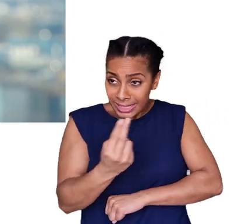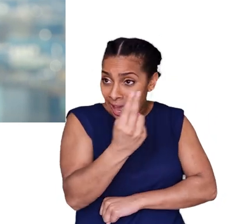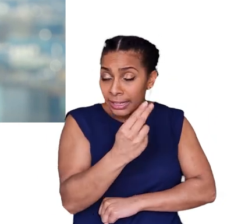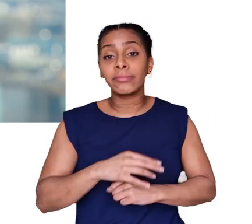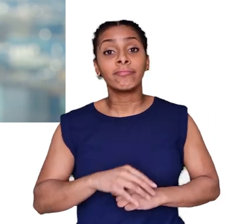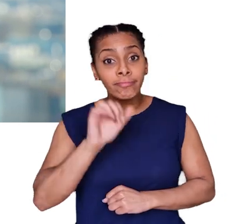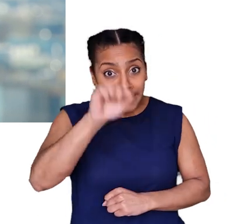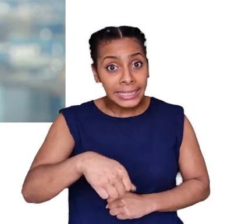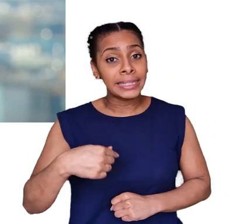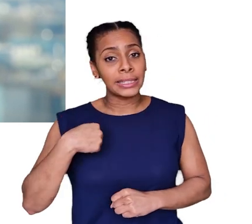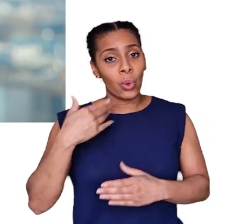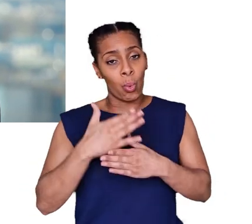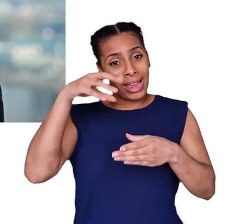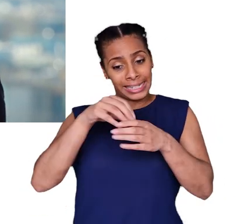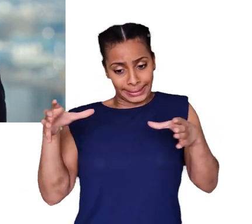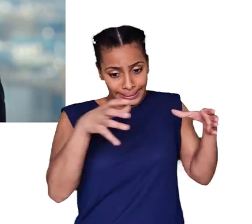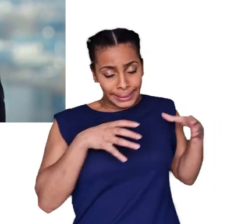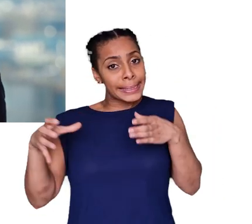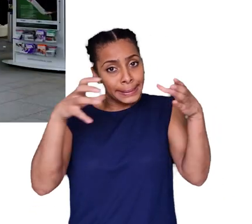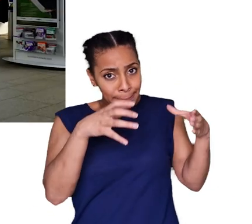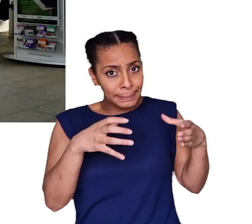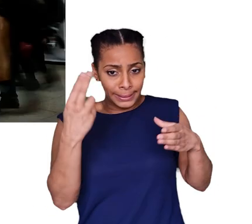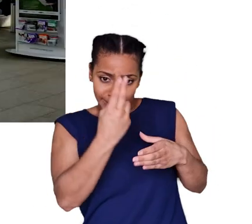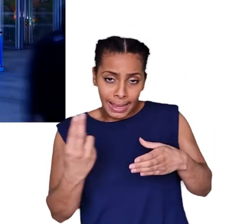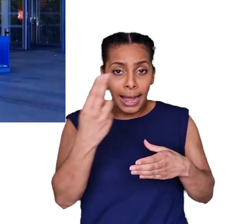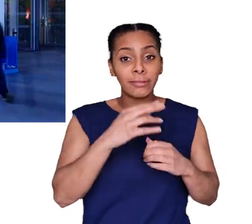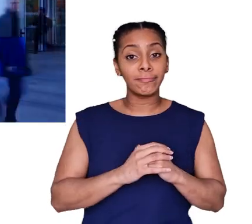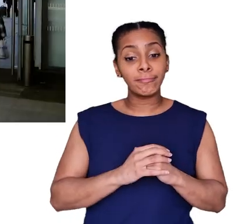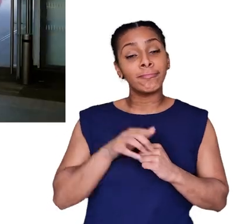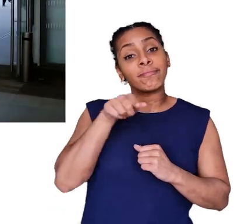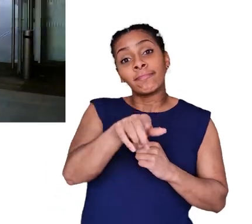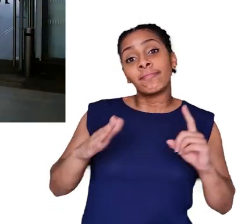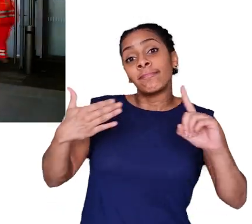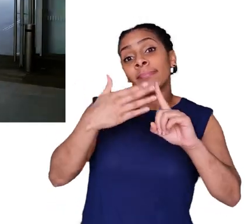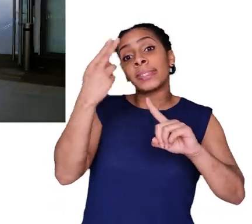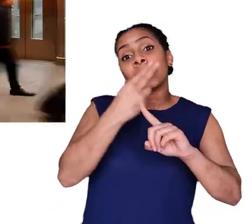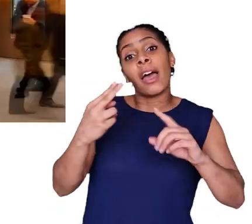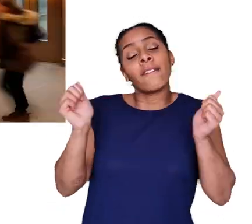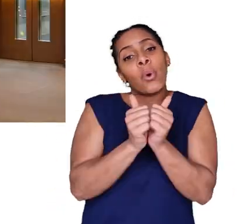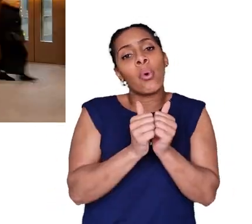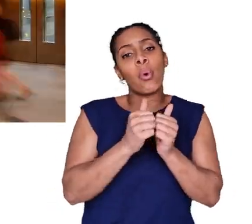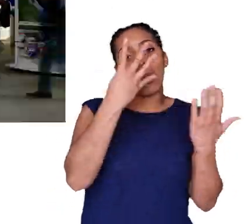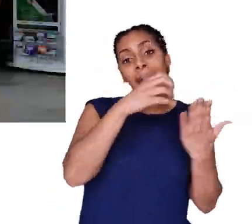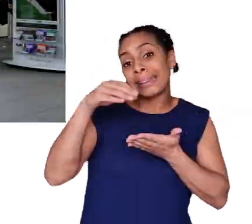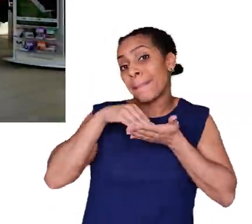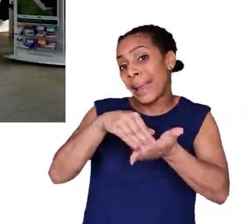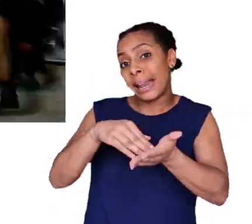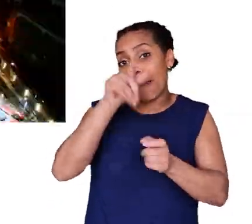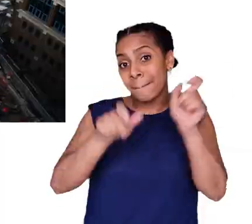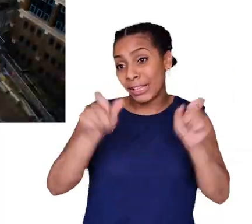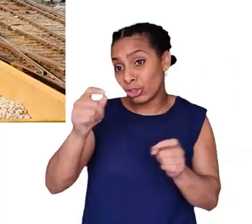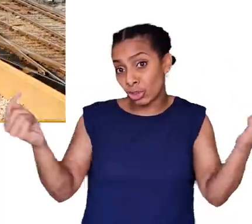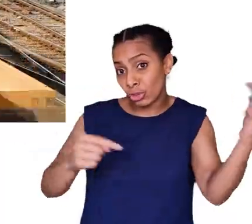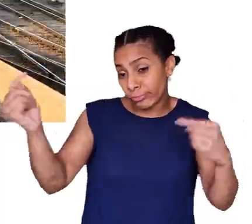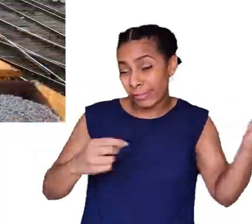architect. I worked on the team of architects that designed the station. So London Bridge Station was designed for 90 million passengers every single year. The project cost